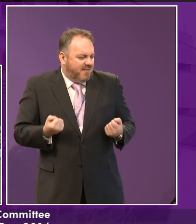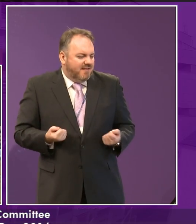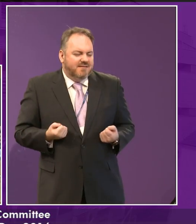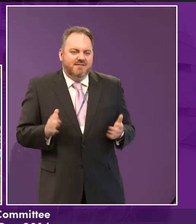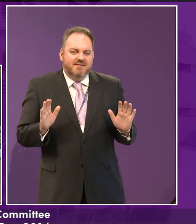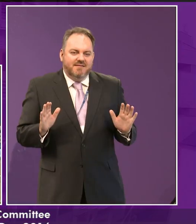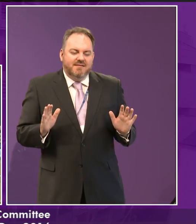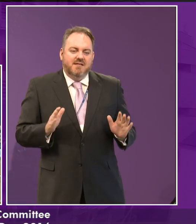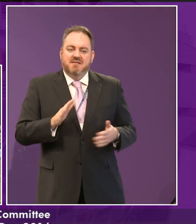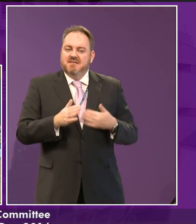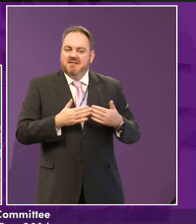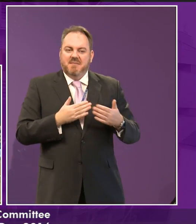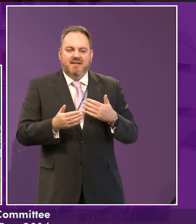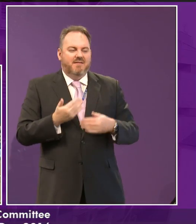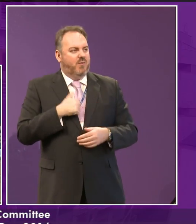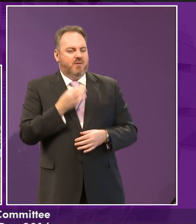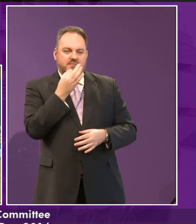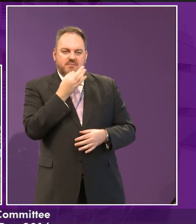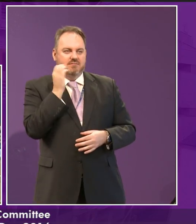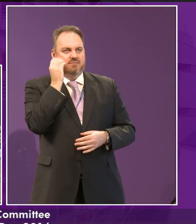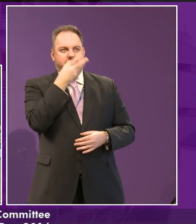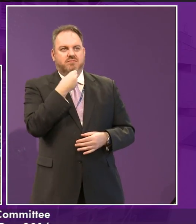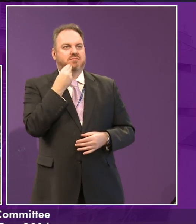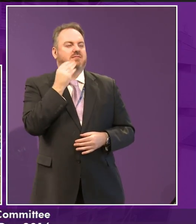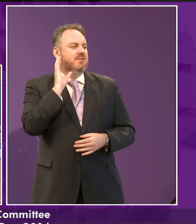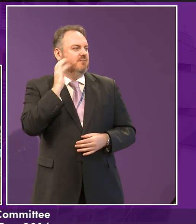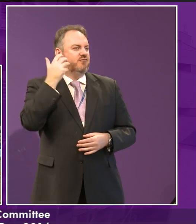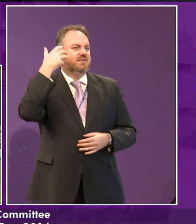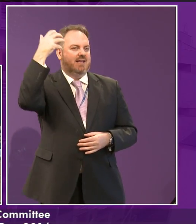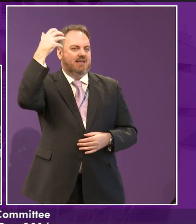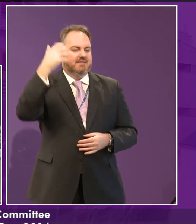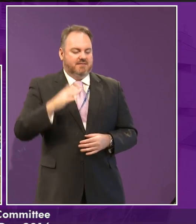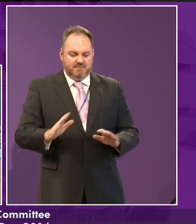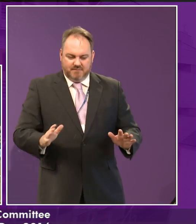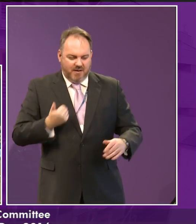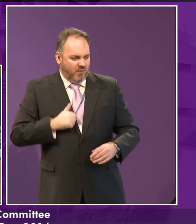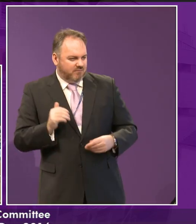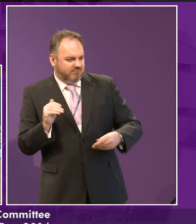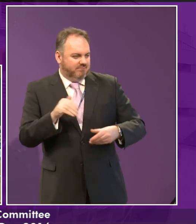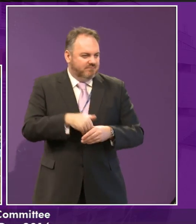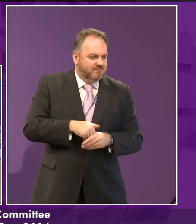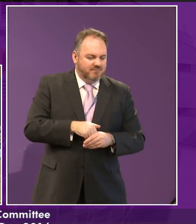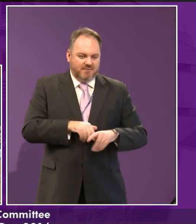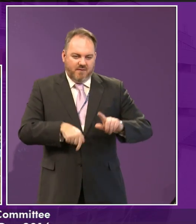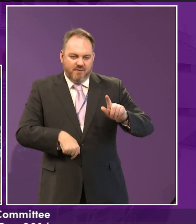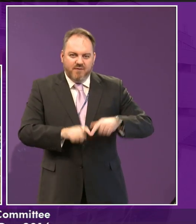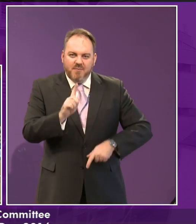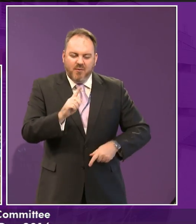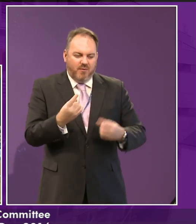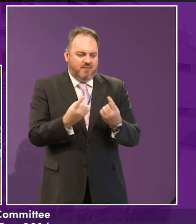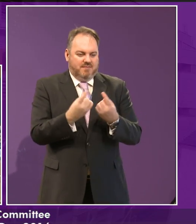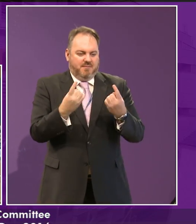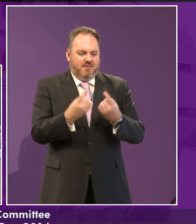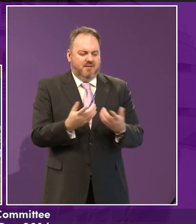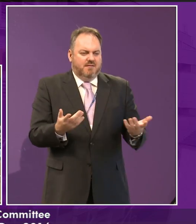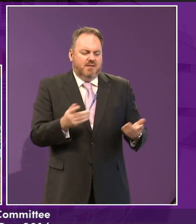matter whether I want to look glamorous and I don't want to be a princess and I want to be a football player. It shouldn't make any difference to who